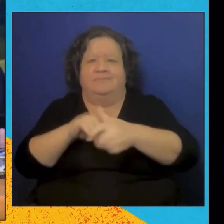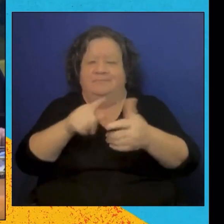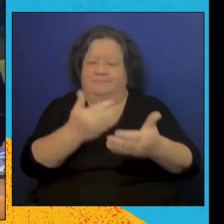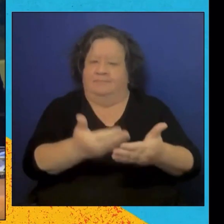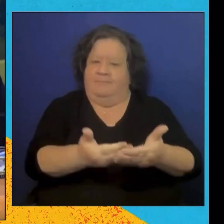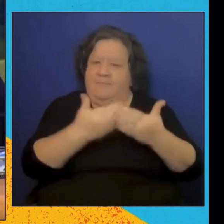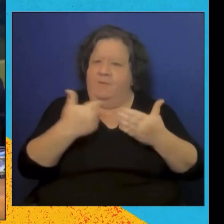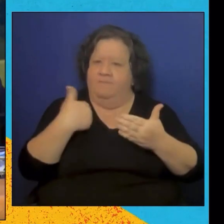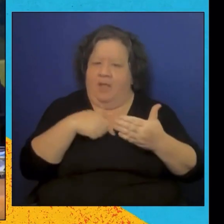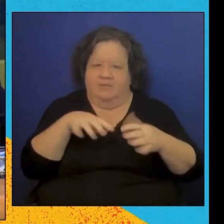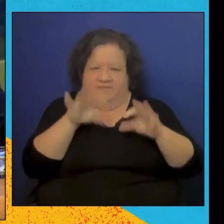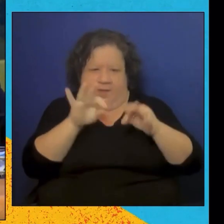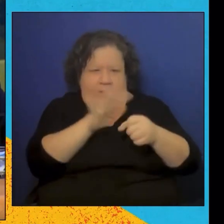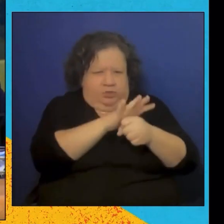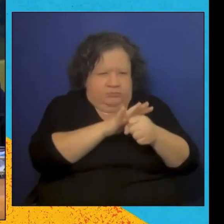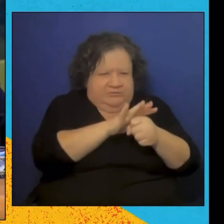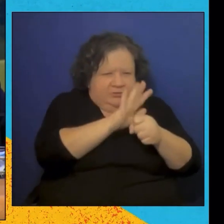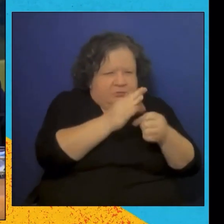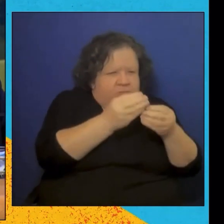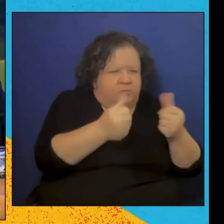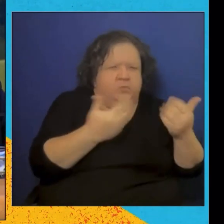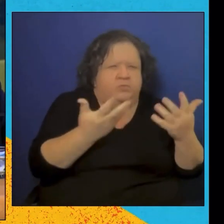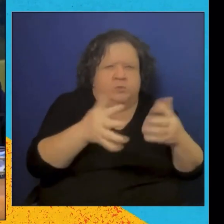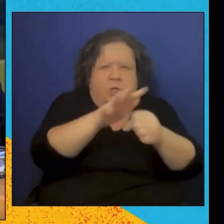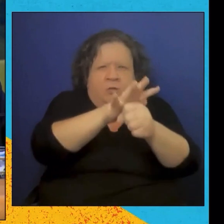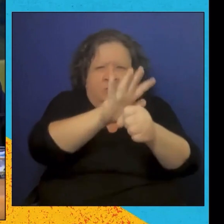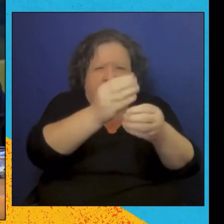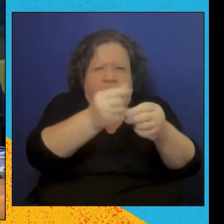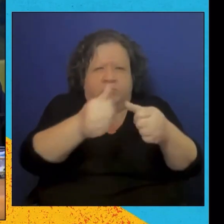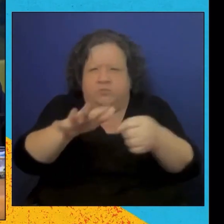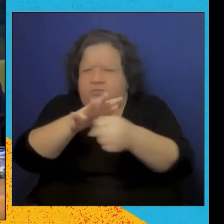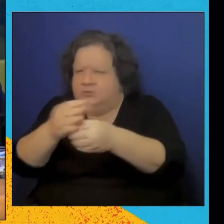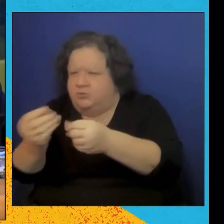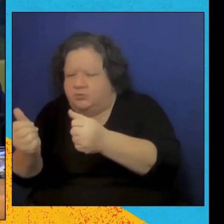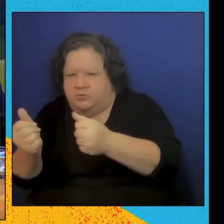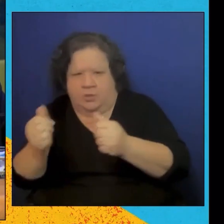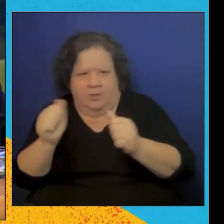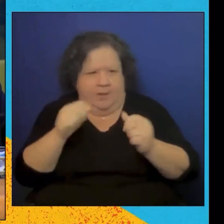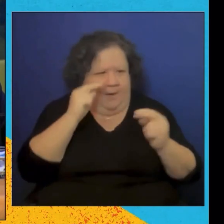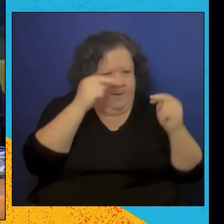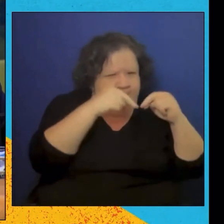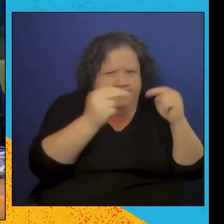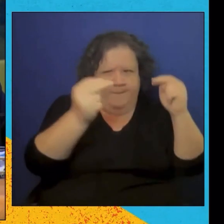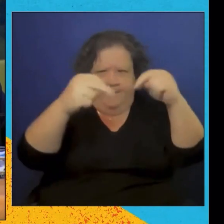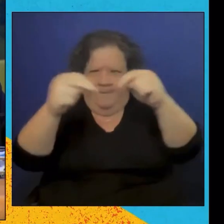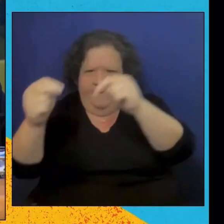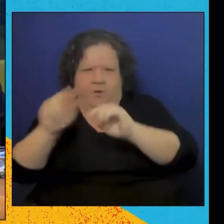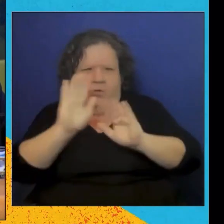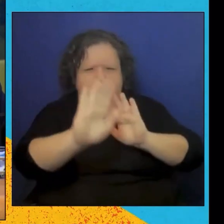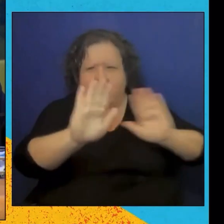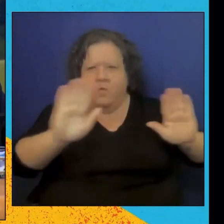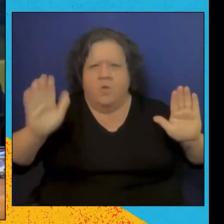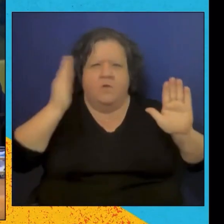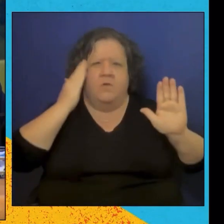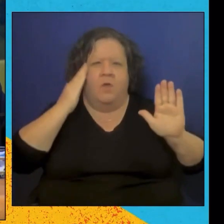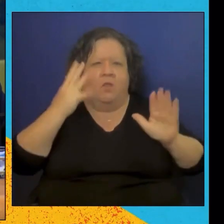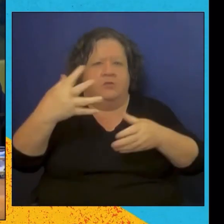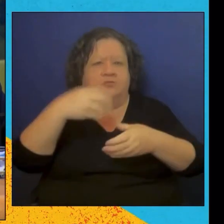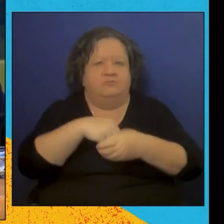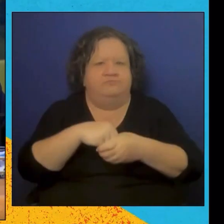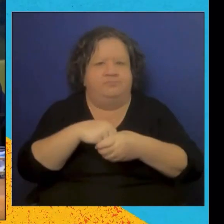need to bring hearts to our selfless efforts for global goals. And it's not possible without partnership for our common goal.